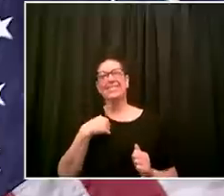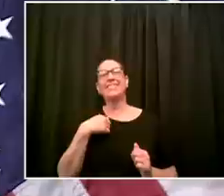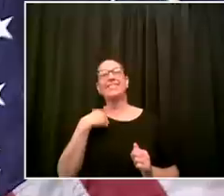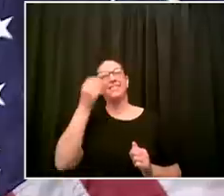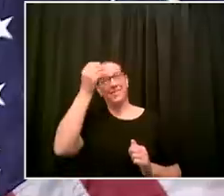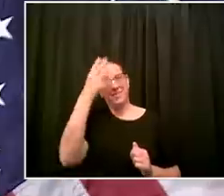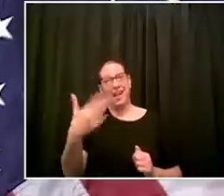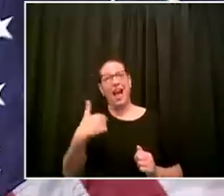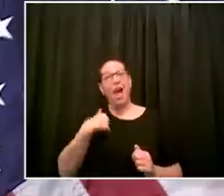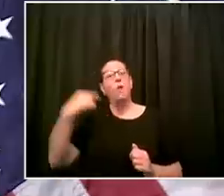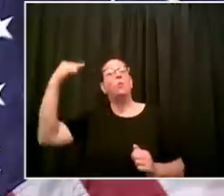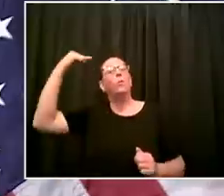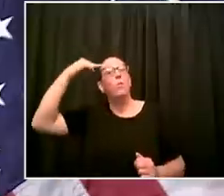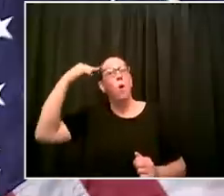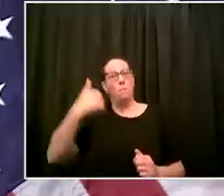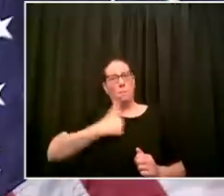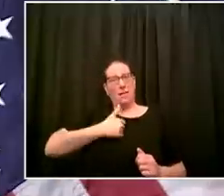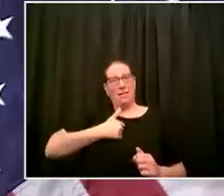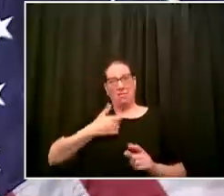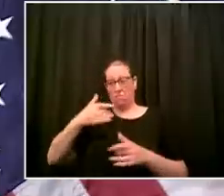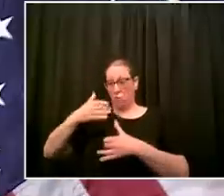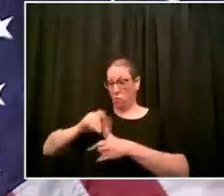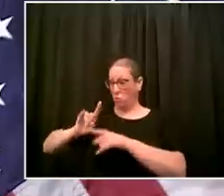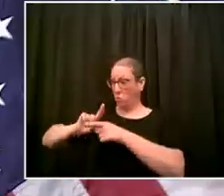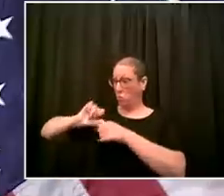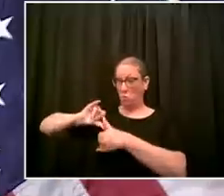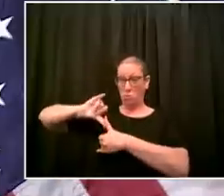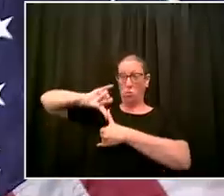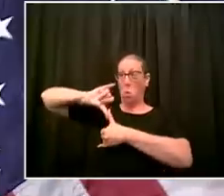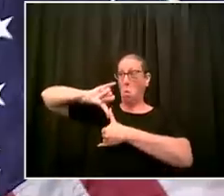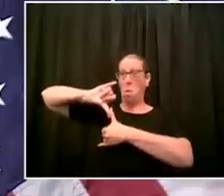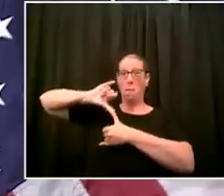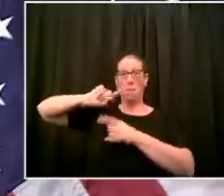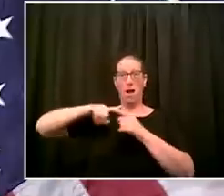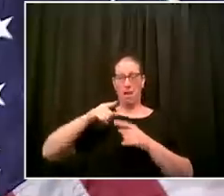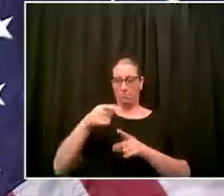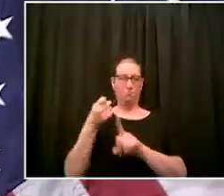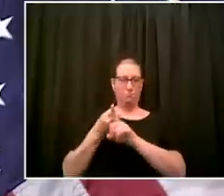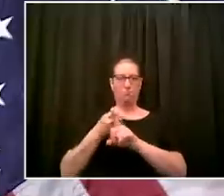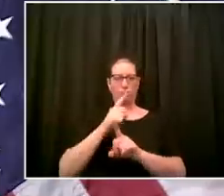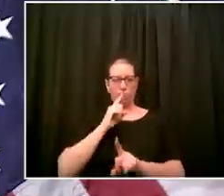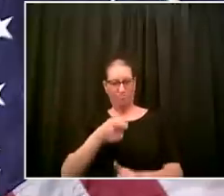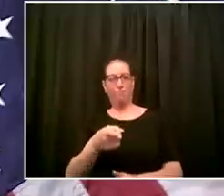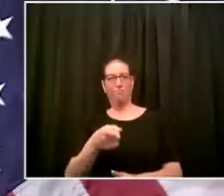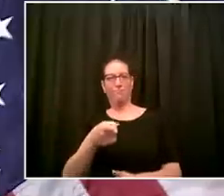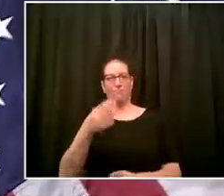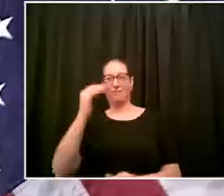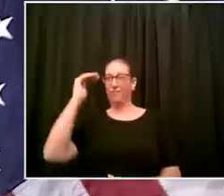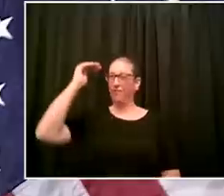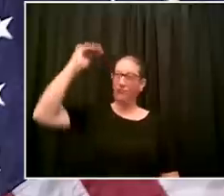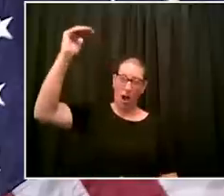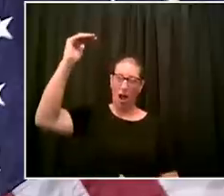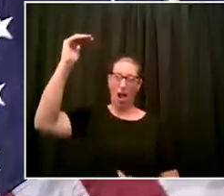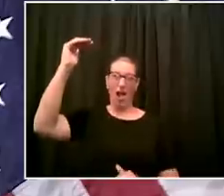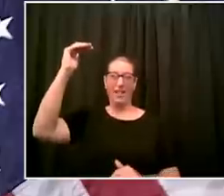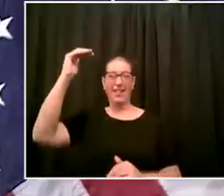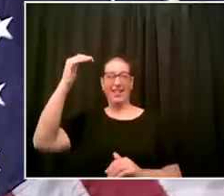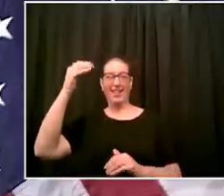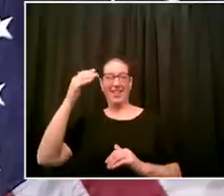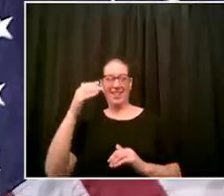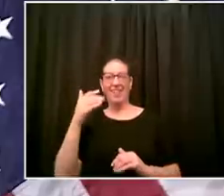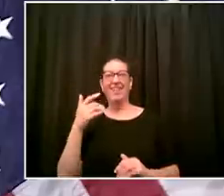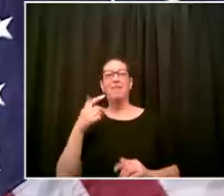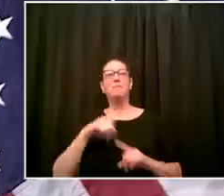i don't know six months or a year ago we went through the wire which we had watched originally we went through it again the whole five